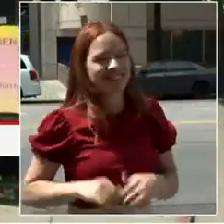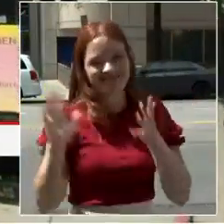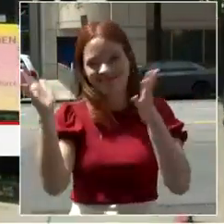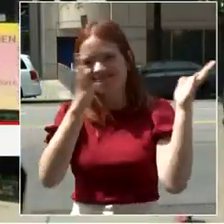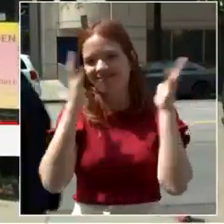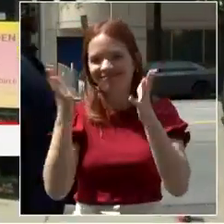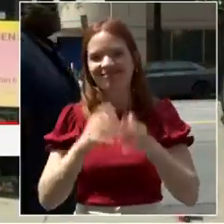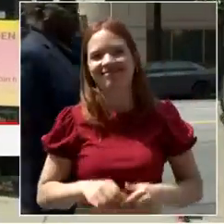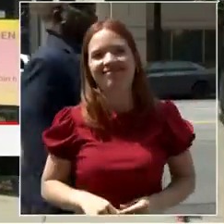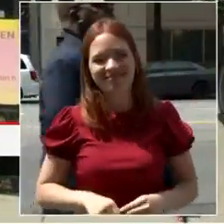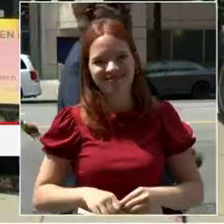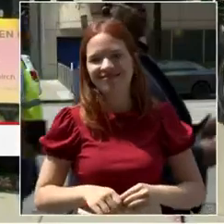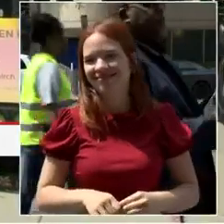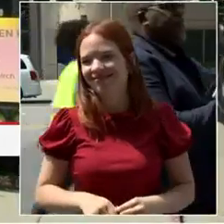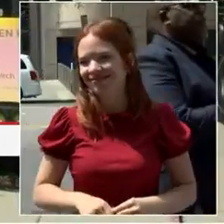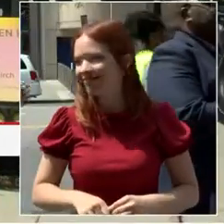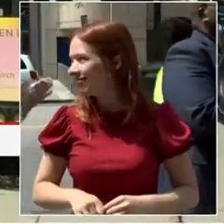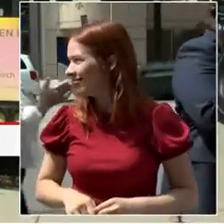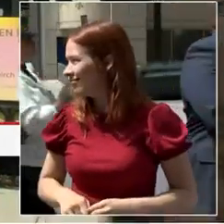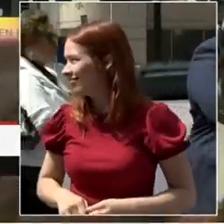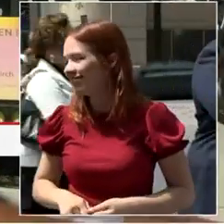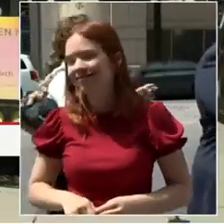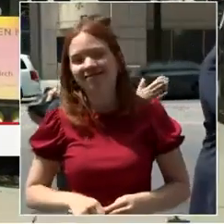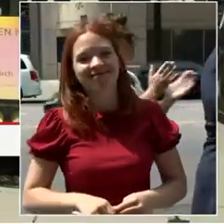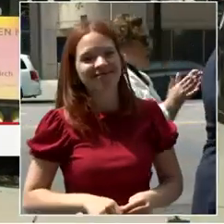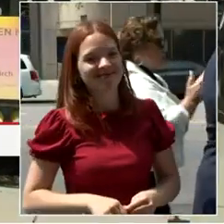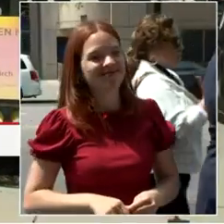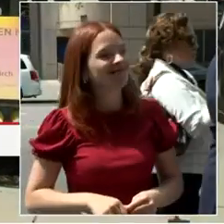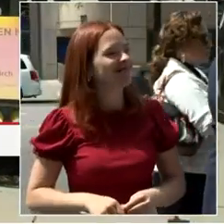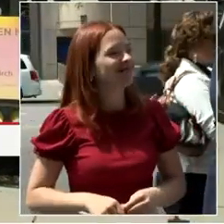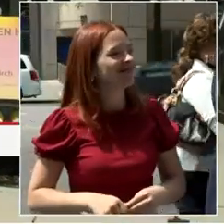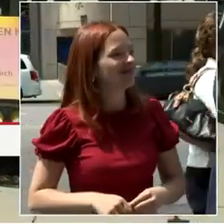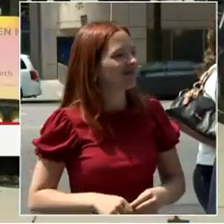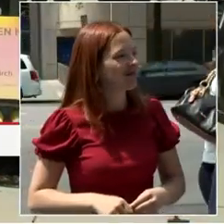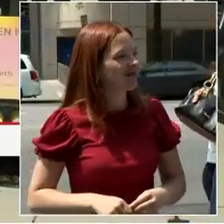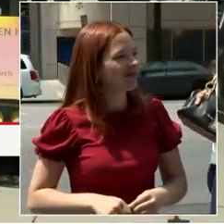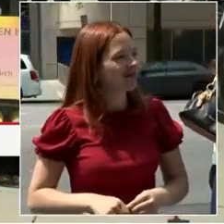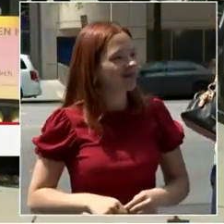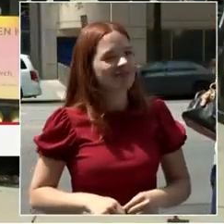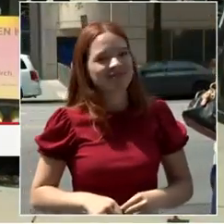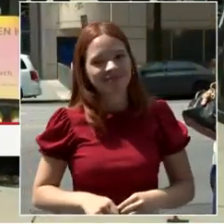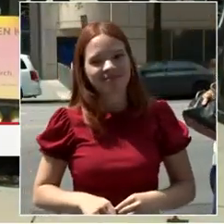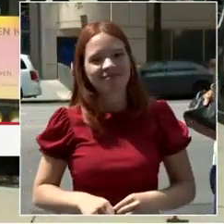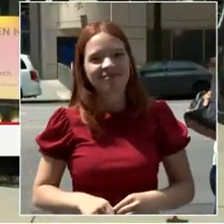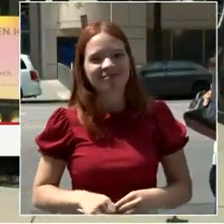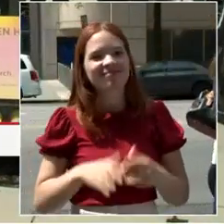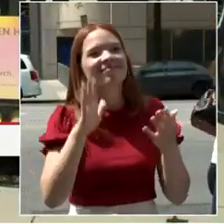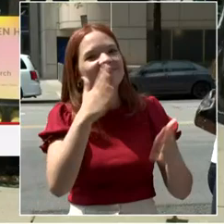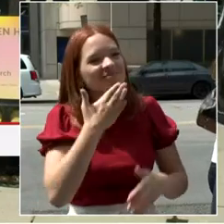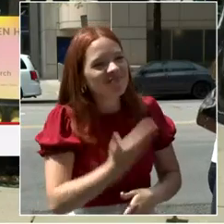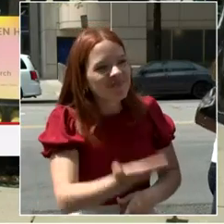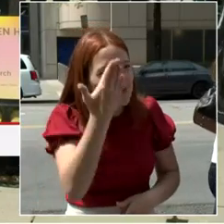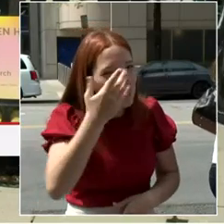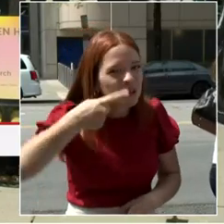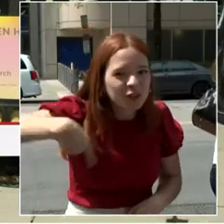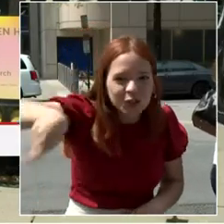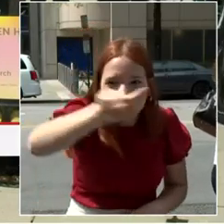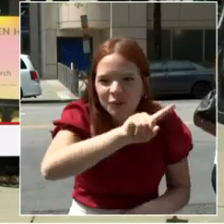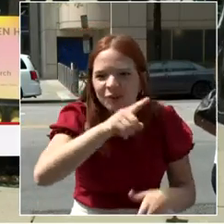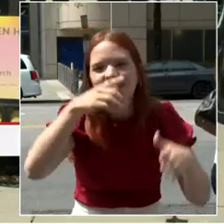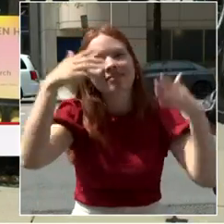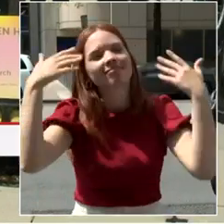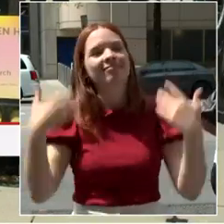Let's give Dina a big round of applause. Good morning, everybody. It's great to see you in the most